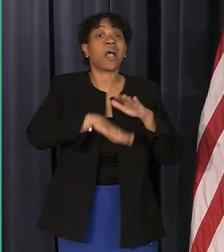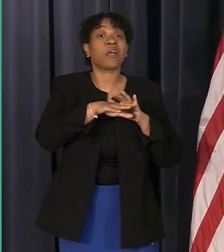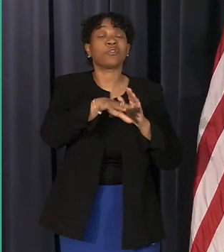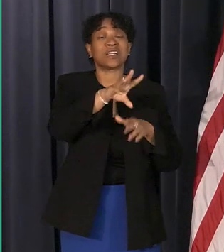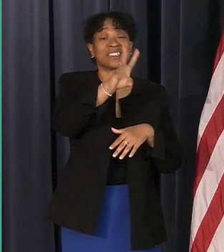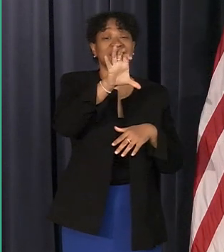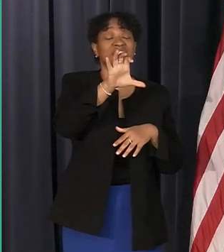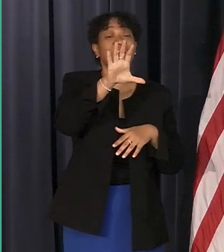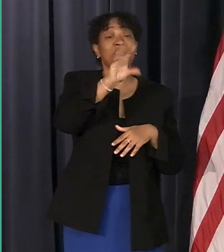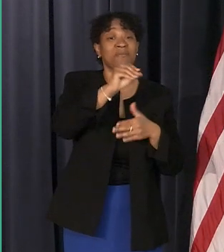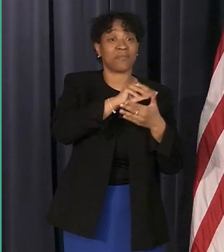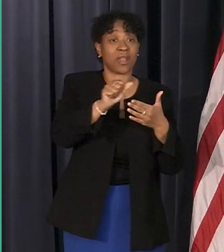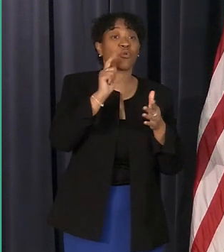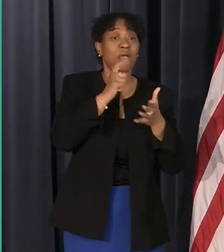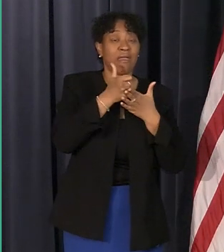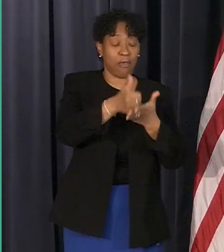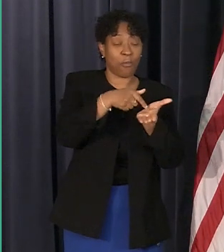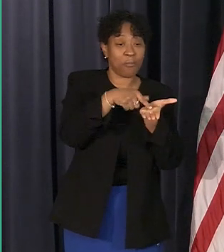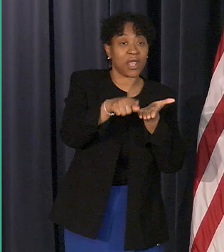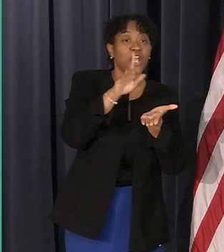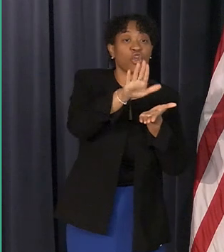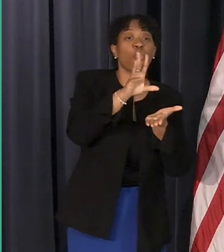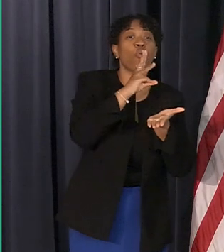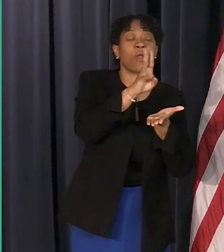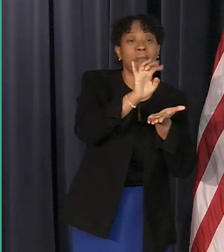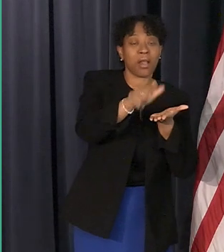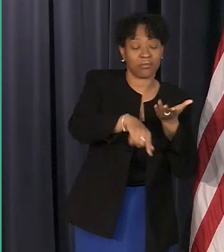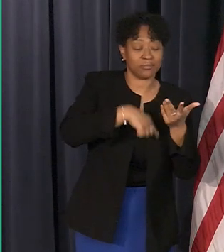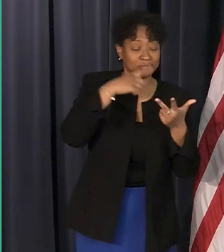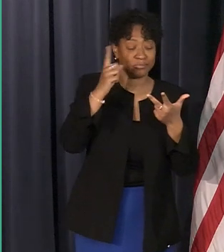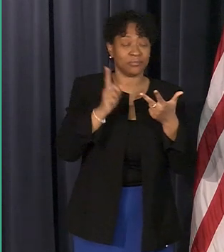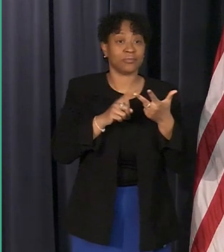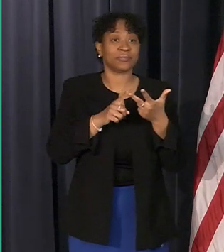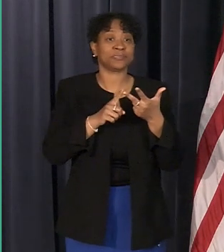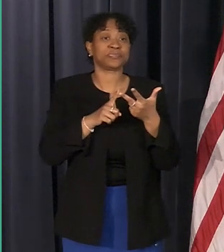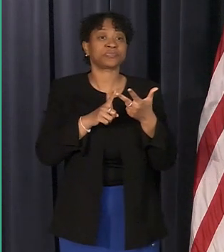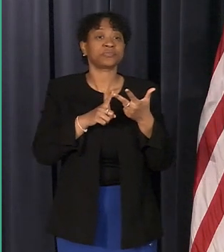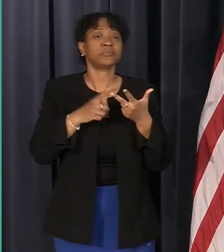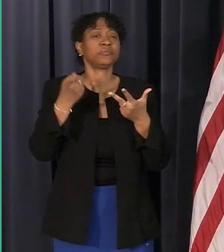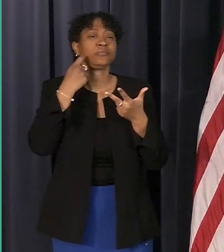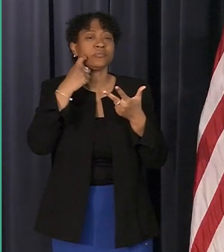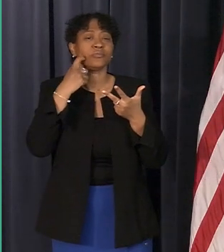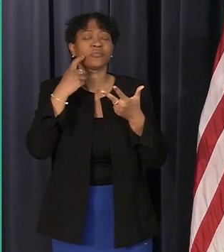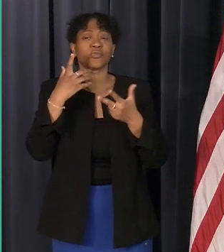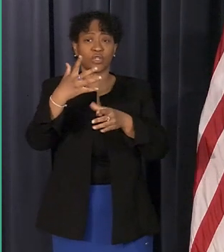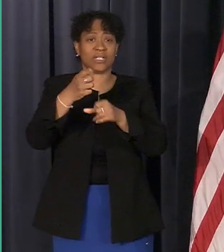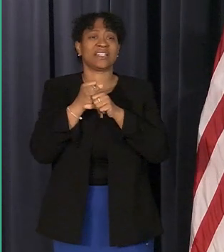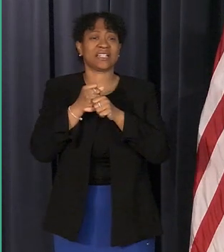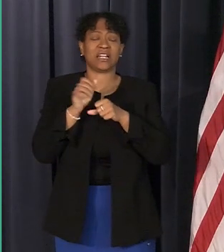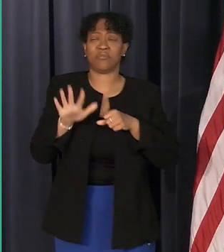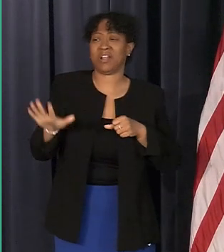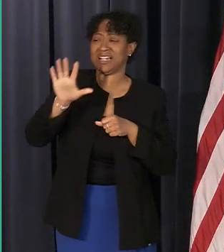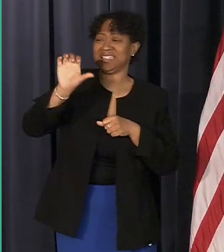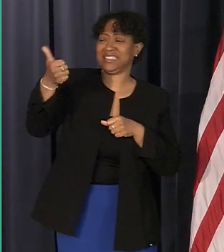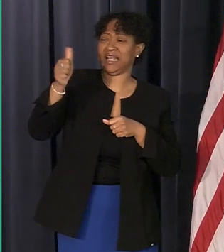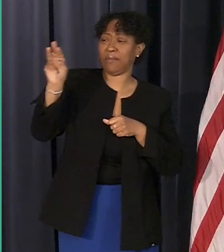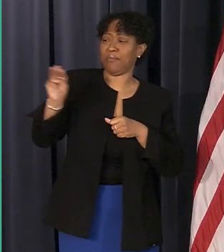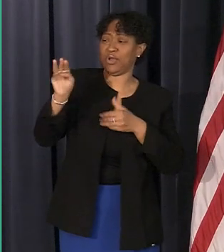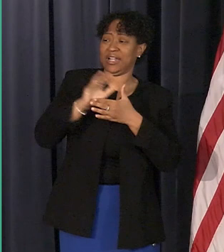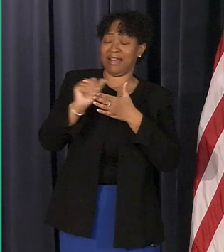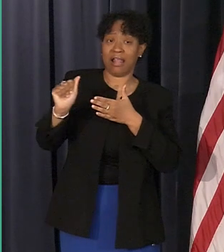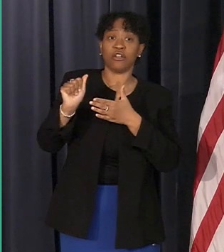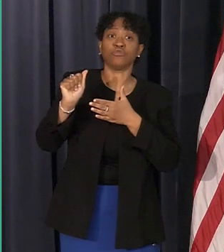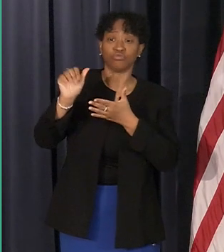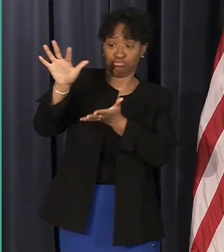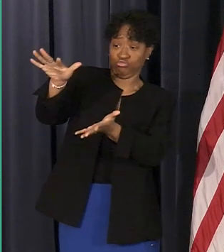six hundred and fifty dollars to help pay your water bills and we just recently received approximately ten million dollars that